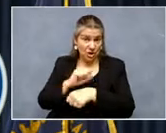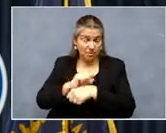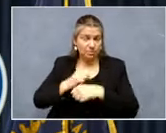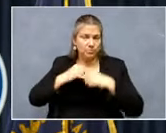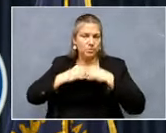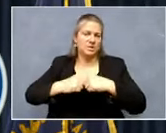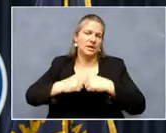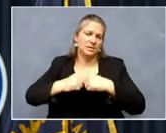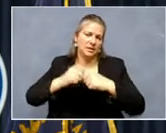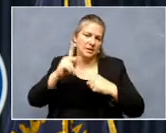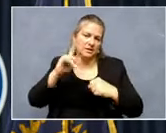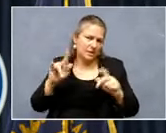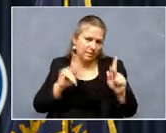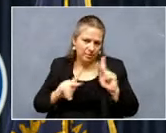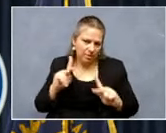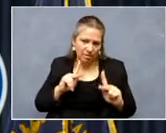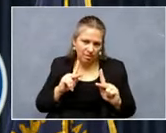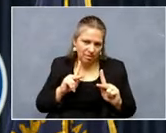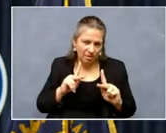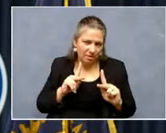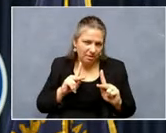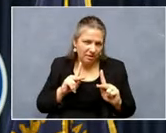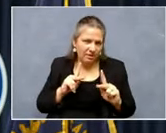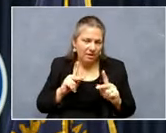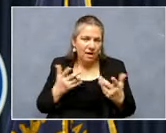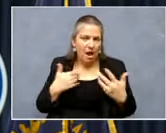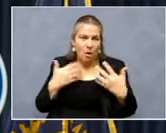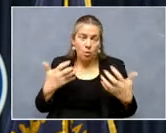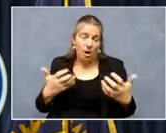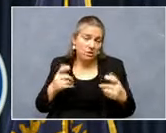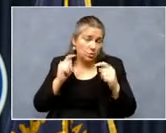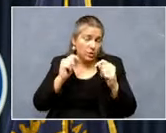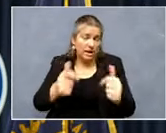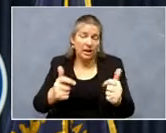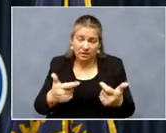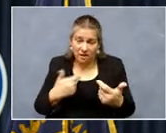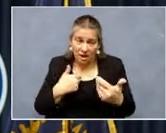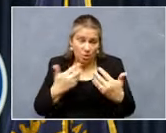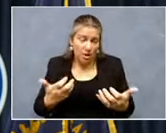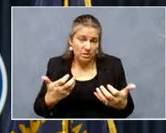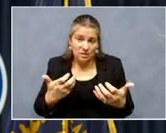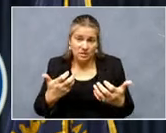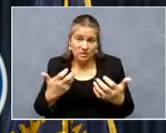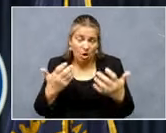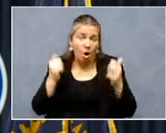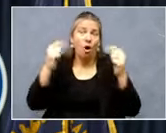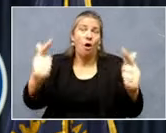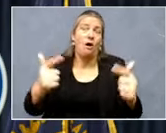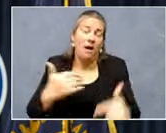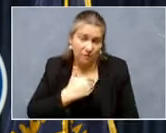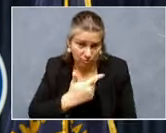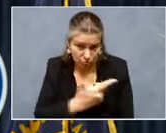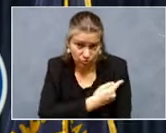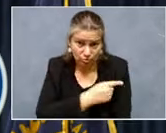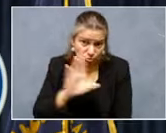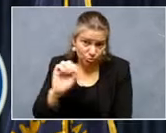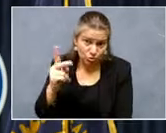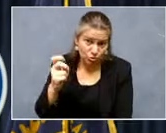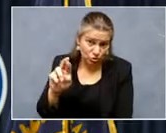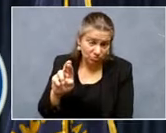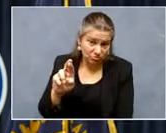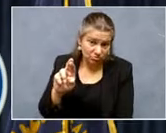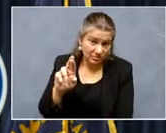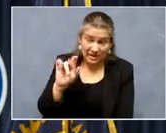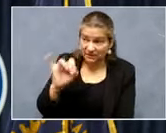Kentucky. Uh, I want it as quickly as we can to be where everybody can get a booster. And if we need another booster in the future